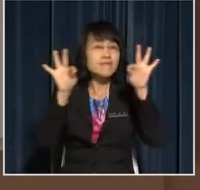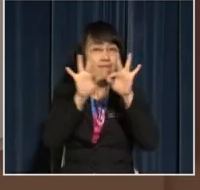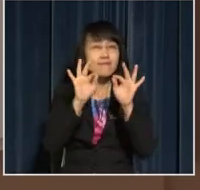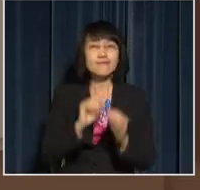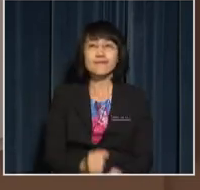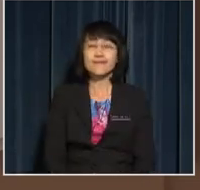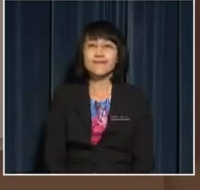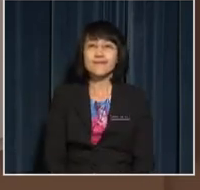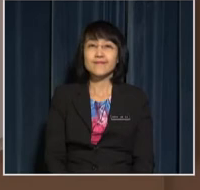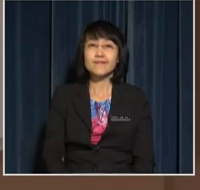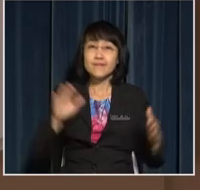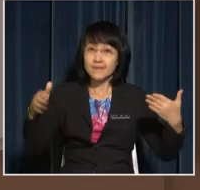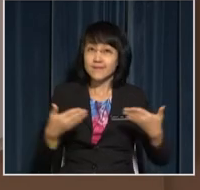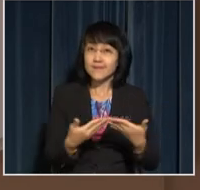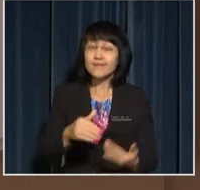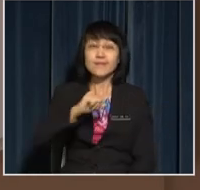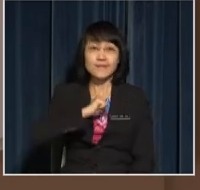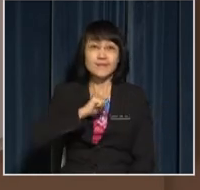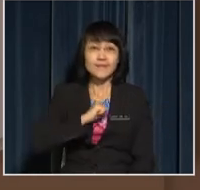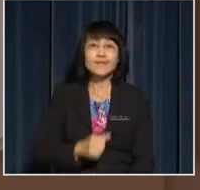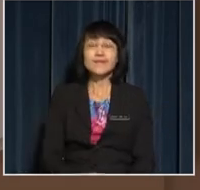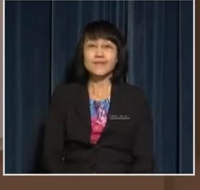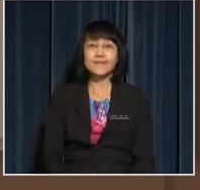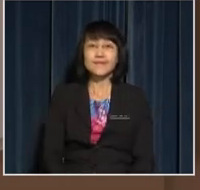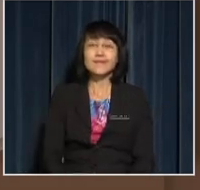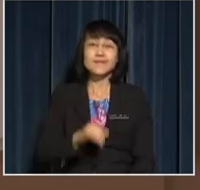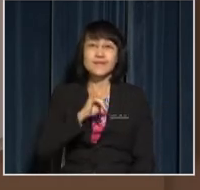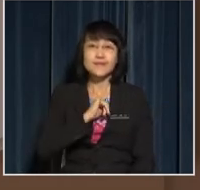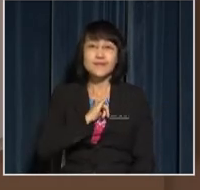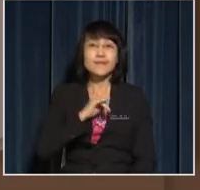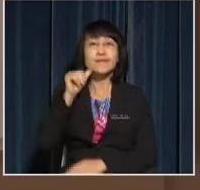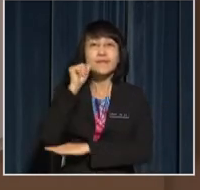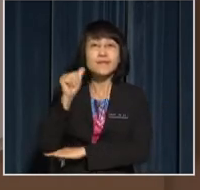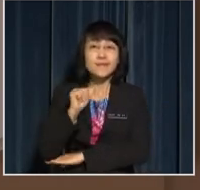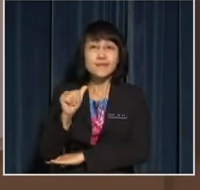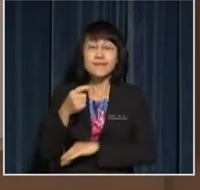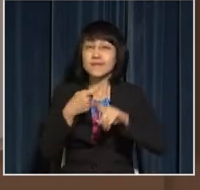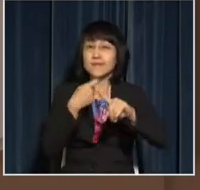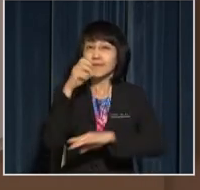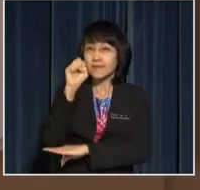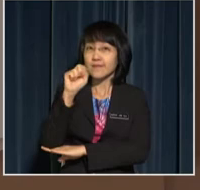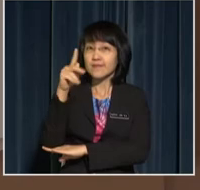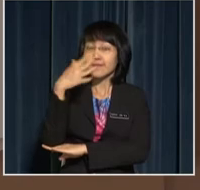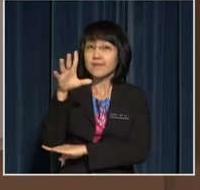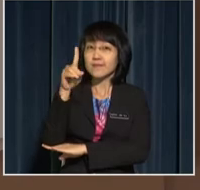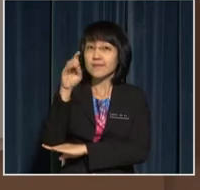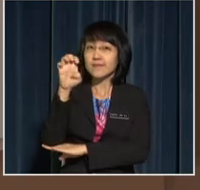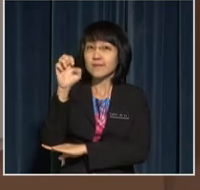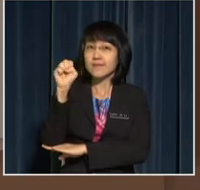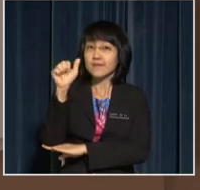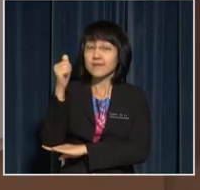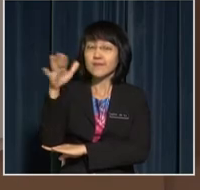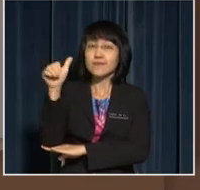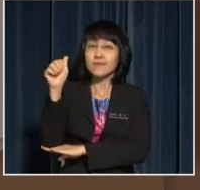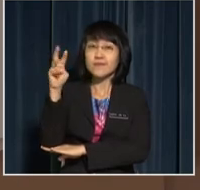Let me introduce myself I'm Azila Wati binti Abdul Rahim from SK Desa